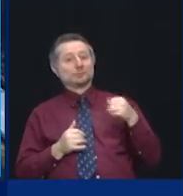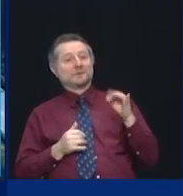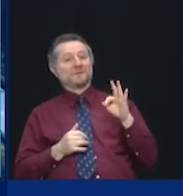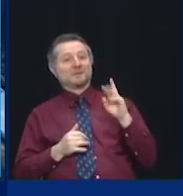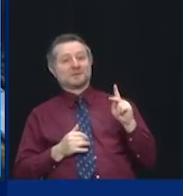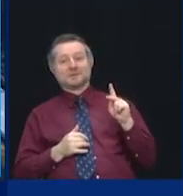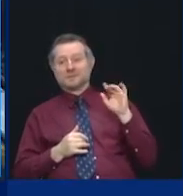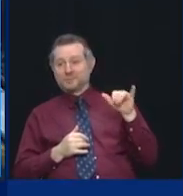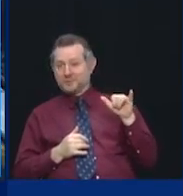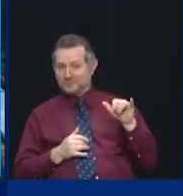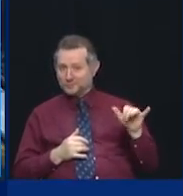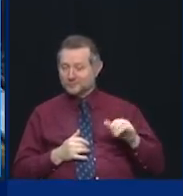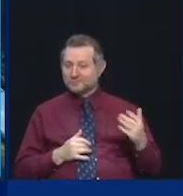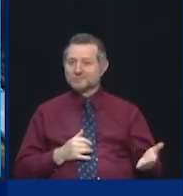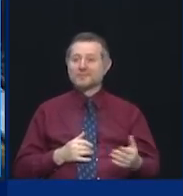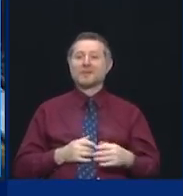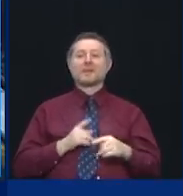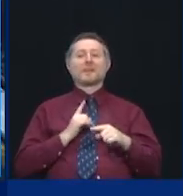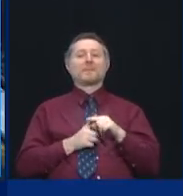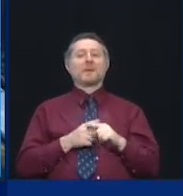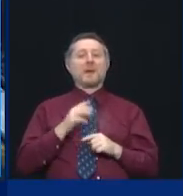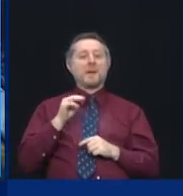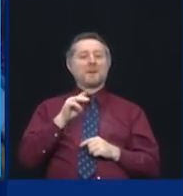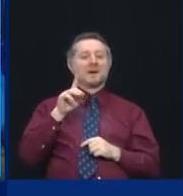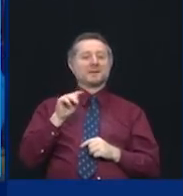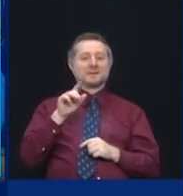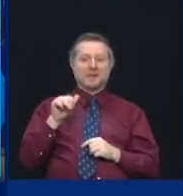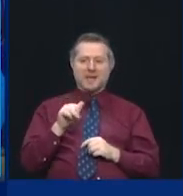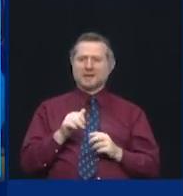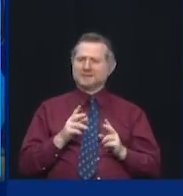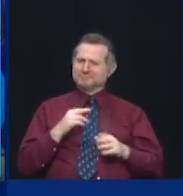the MTA's plan, $51 billion.